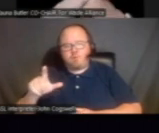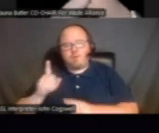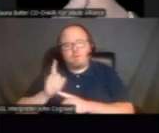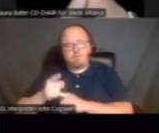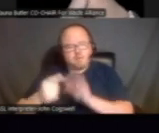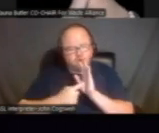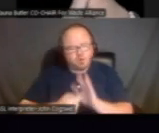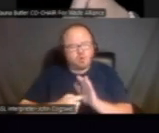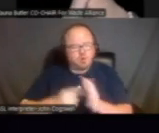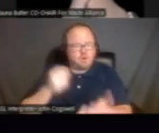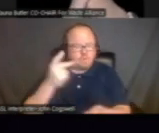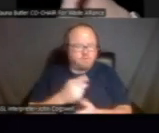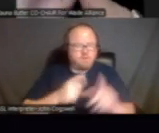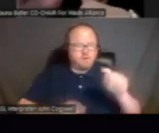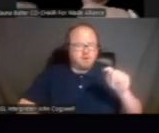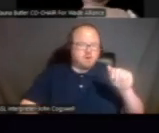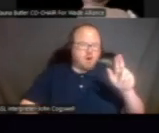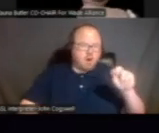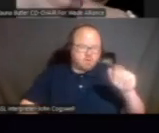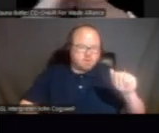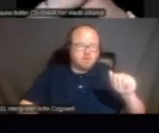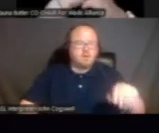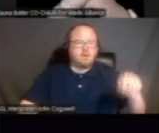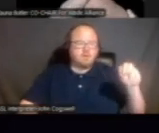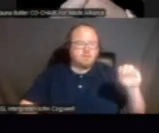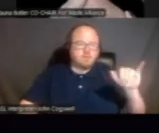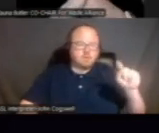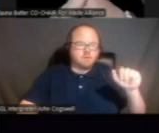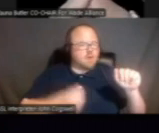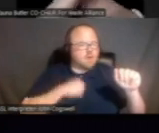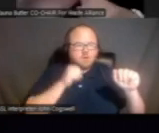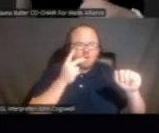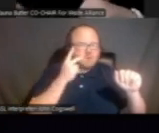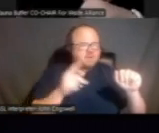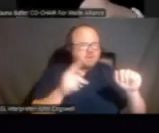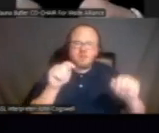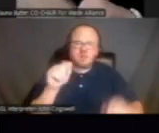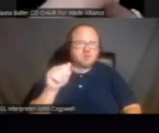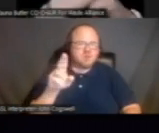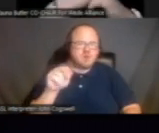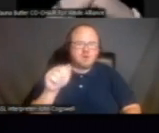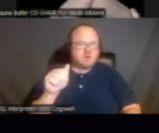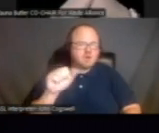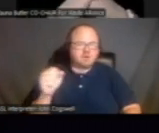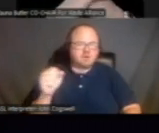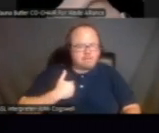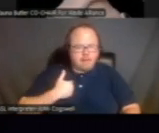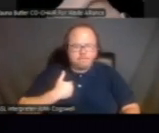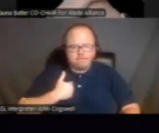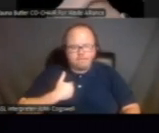and approved by Tana and Misty, but I don't see Tana as a member present.